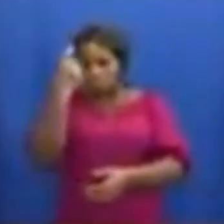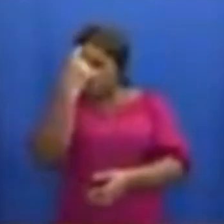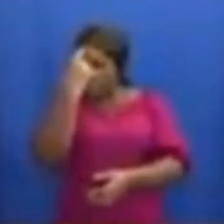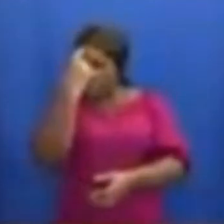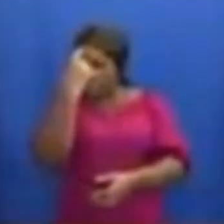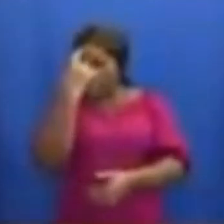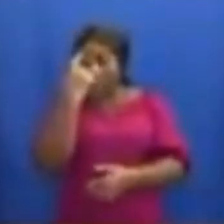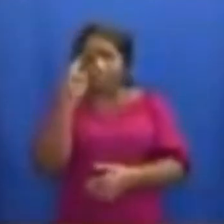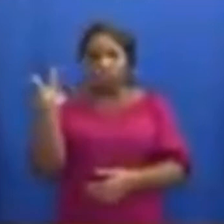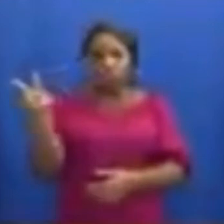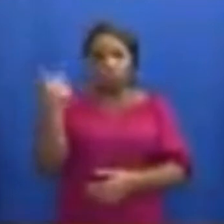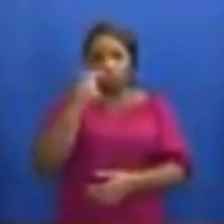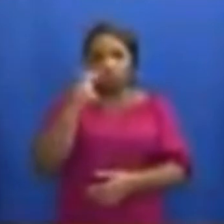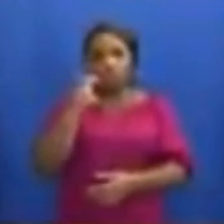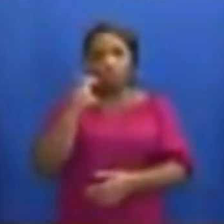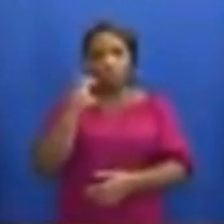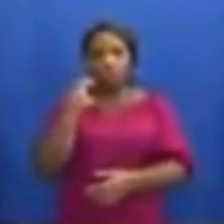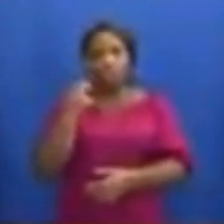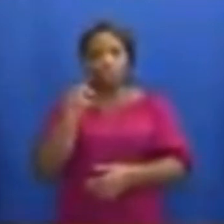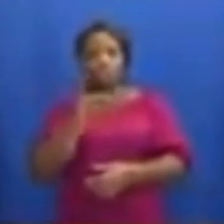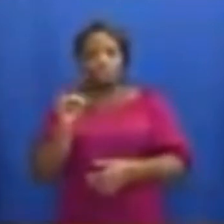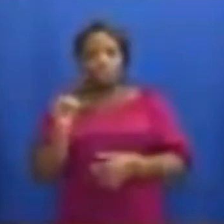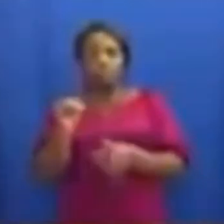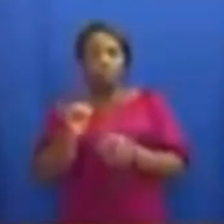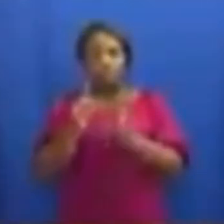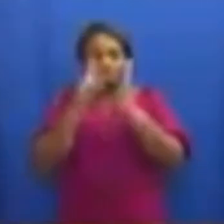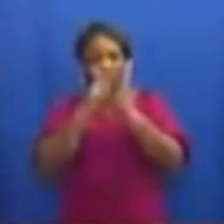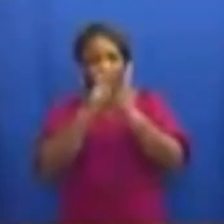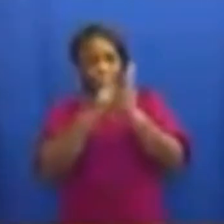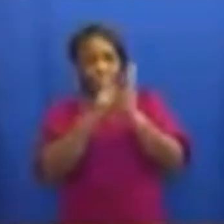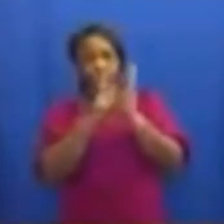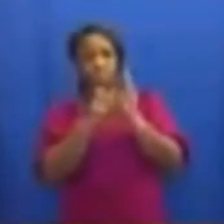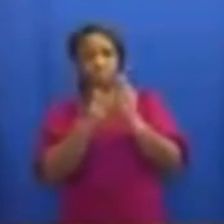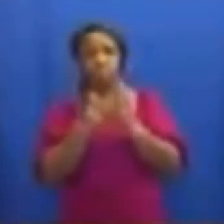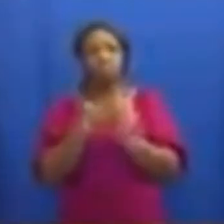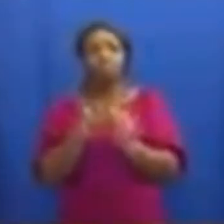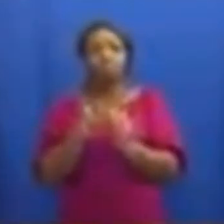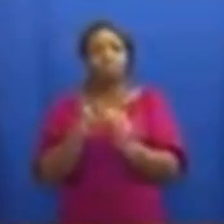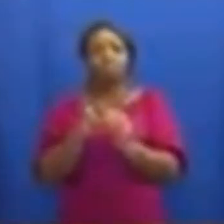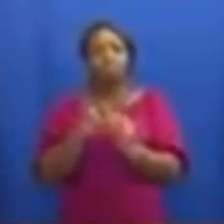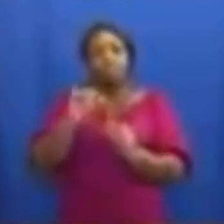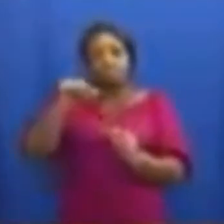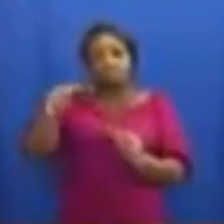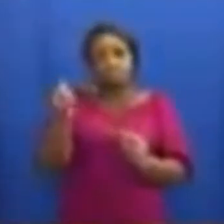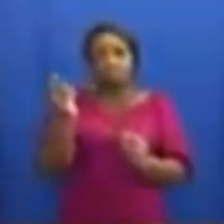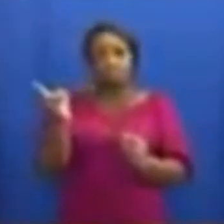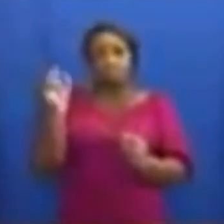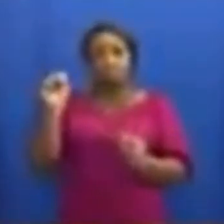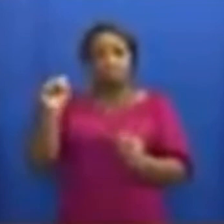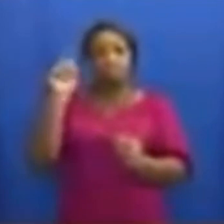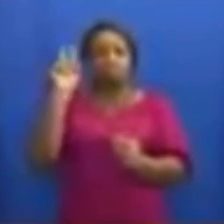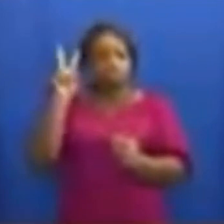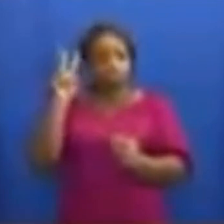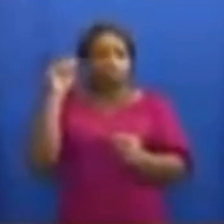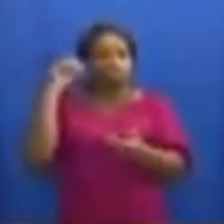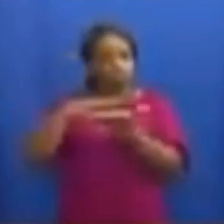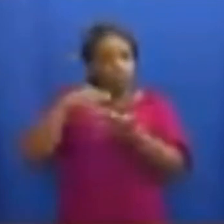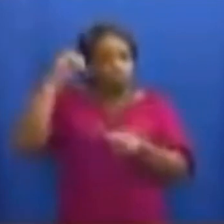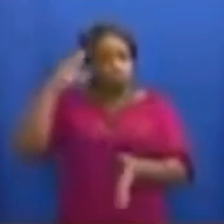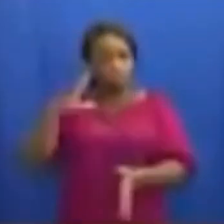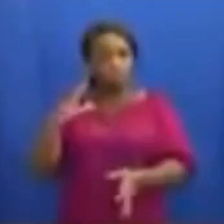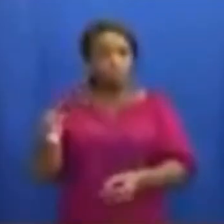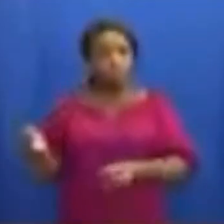and 200 milliliter containers of sanitizers. JHS 2 students will be given